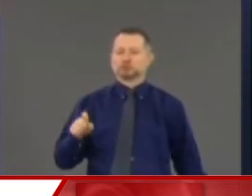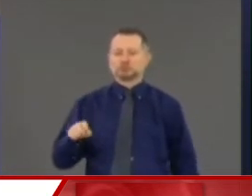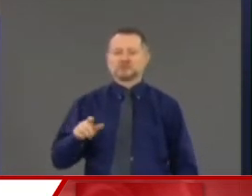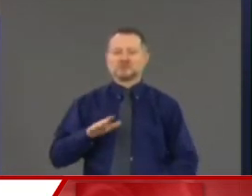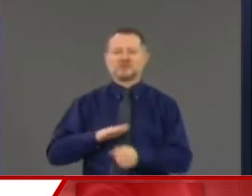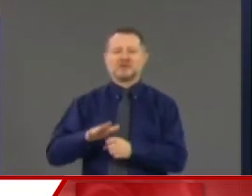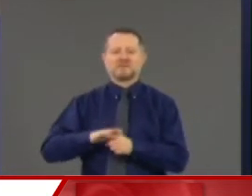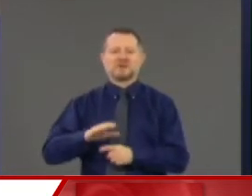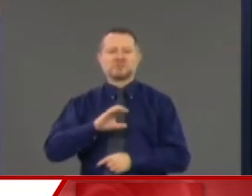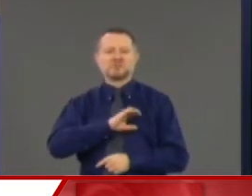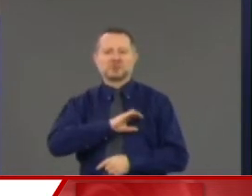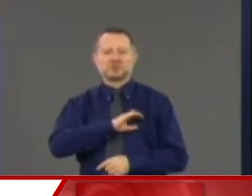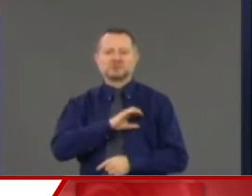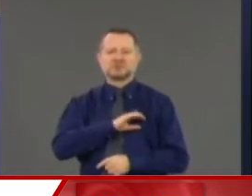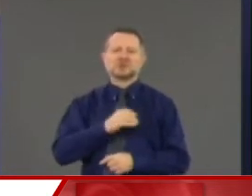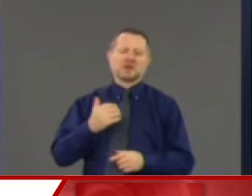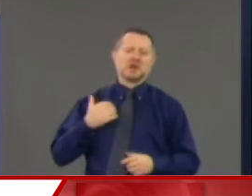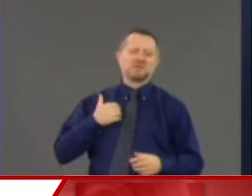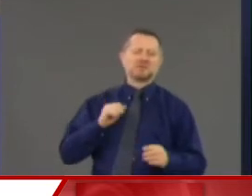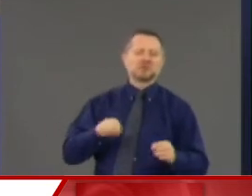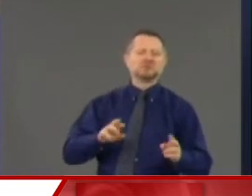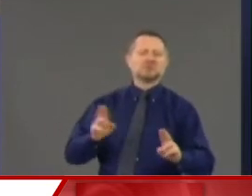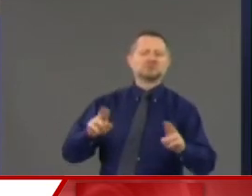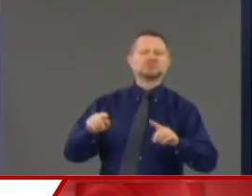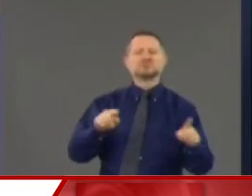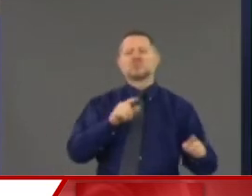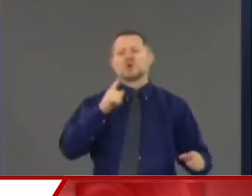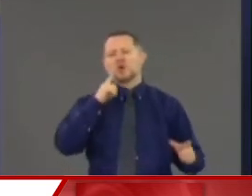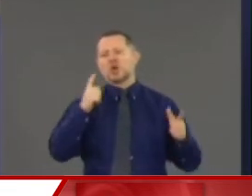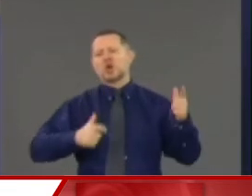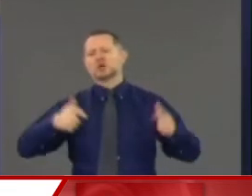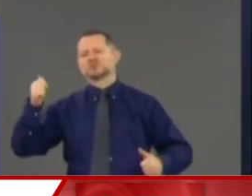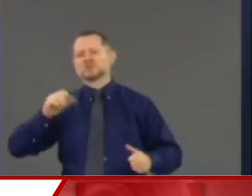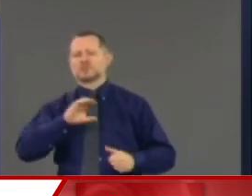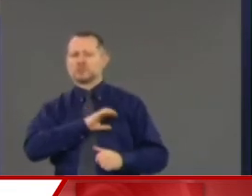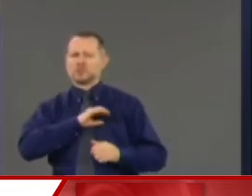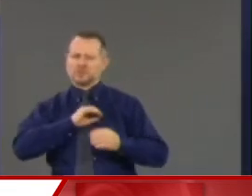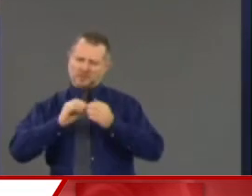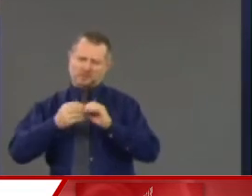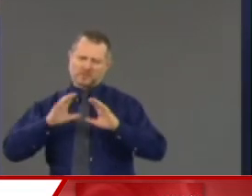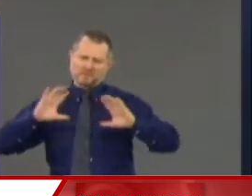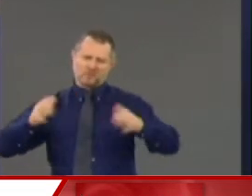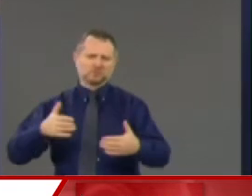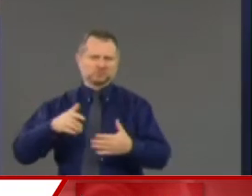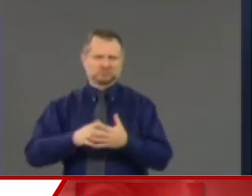with the NYPD. It's one of the largest police forces in the country.